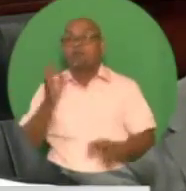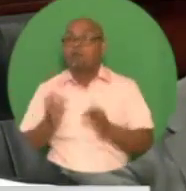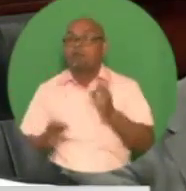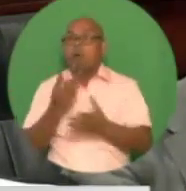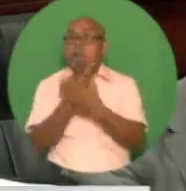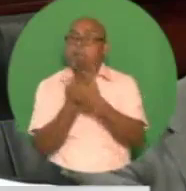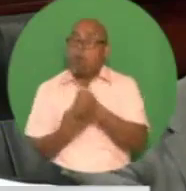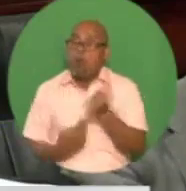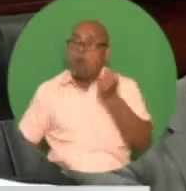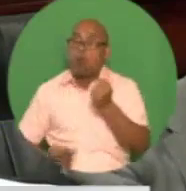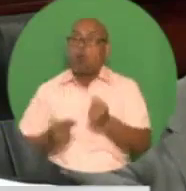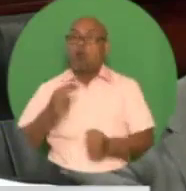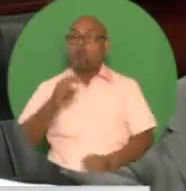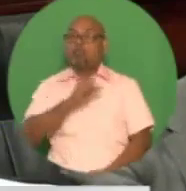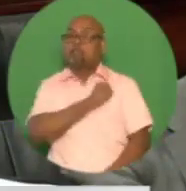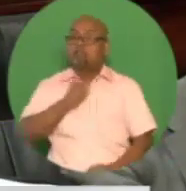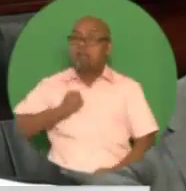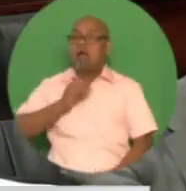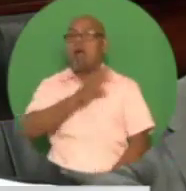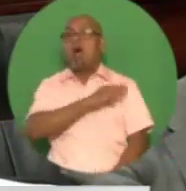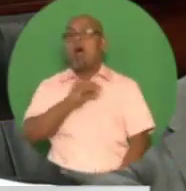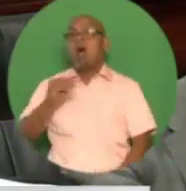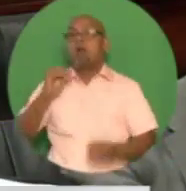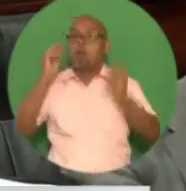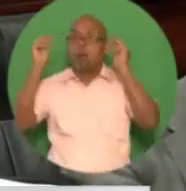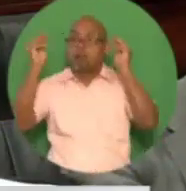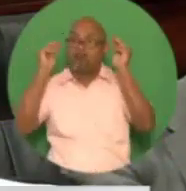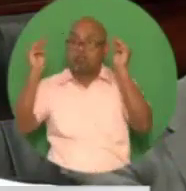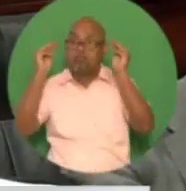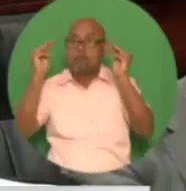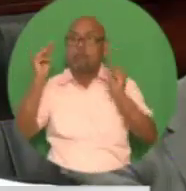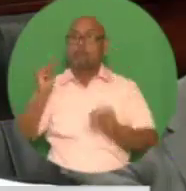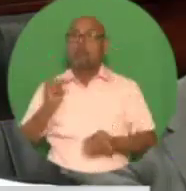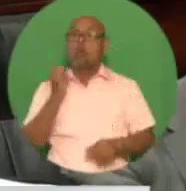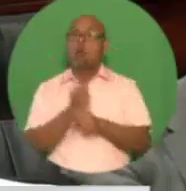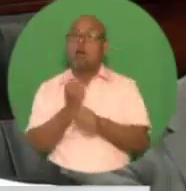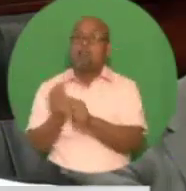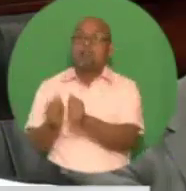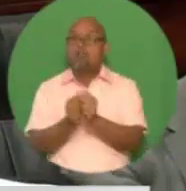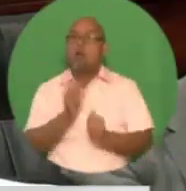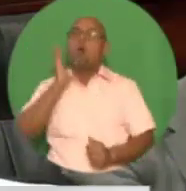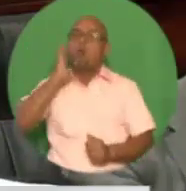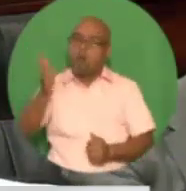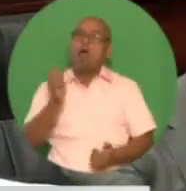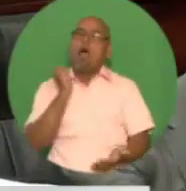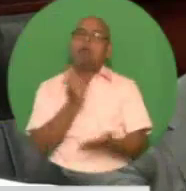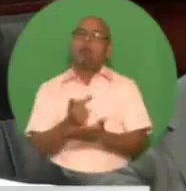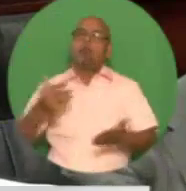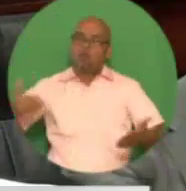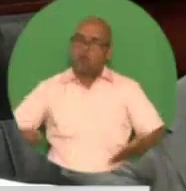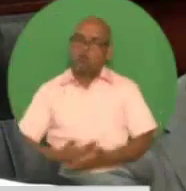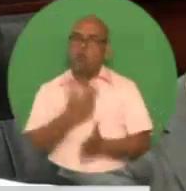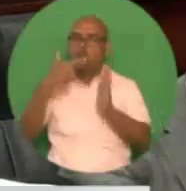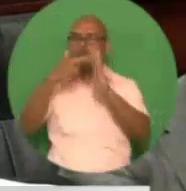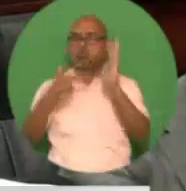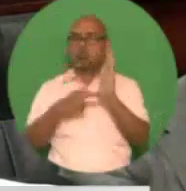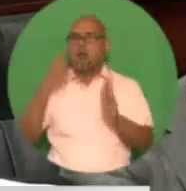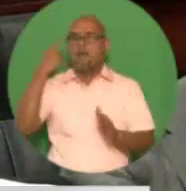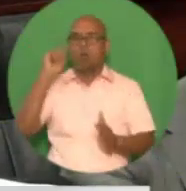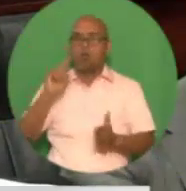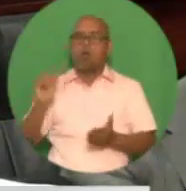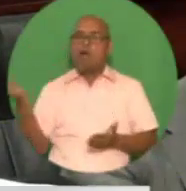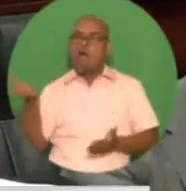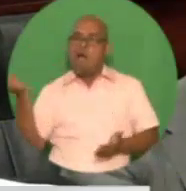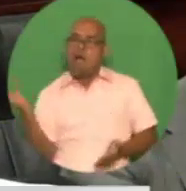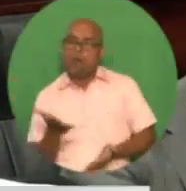legislation emerging from the deliberations of the Joint Select Committee to be approved shortly. Accordingly, with the associated corporate